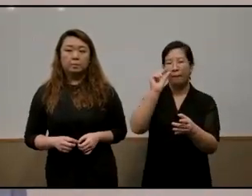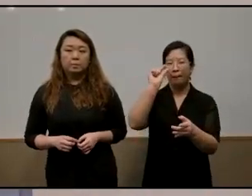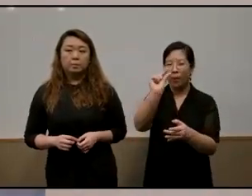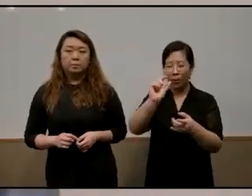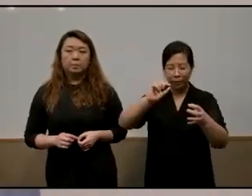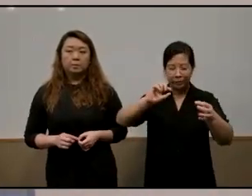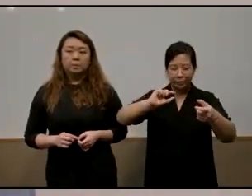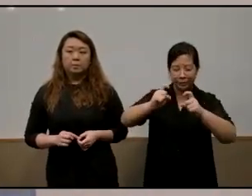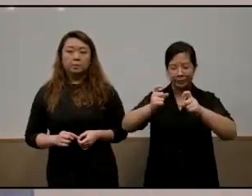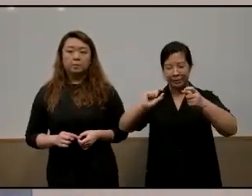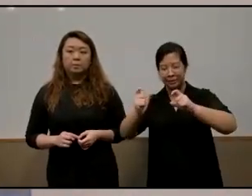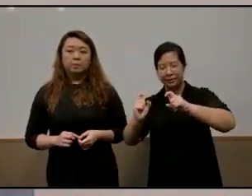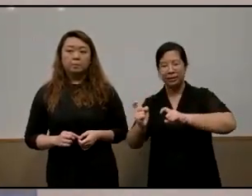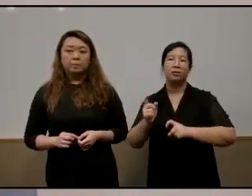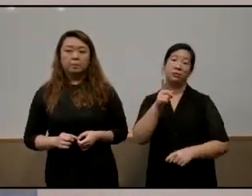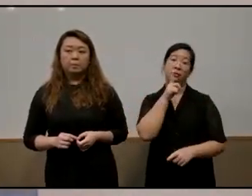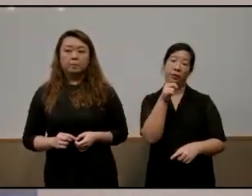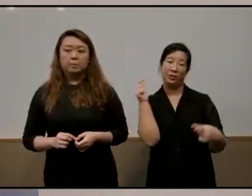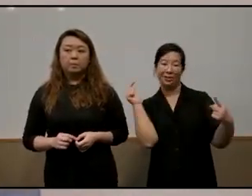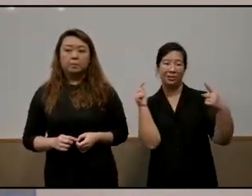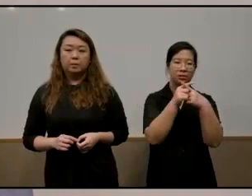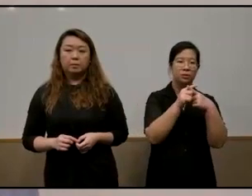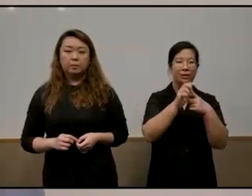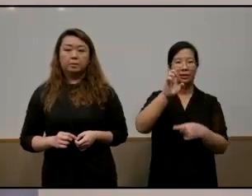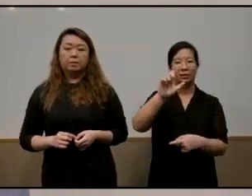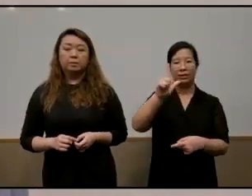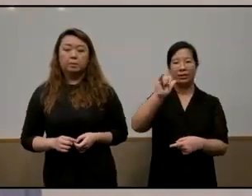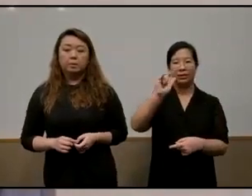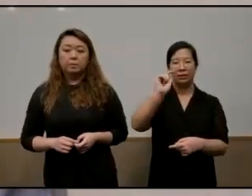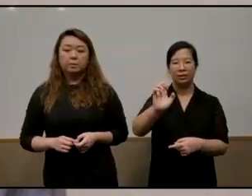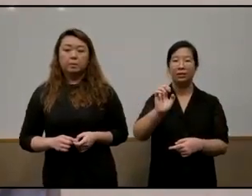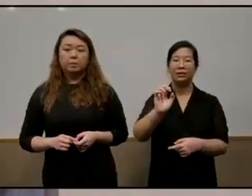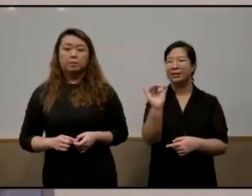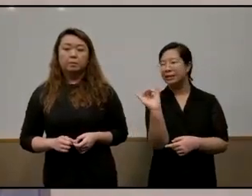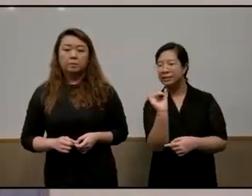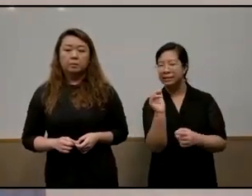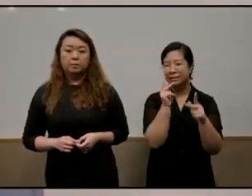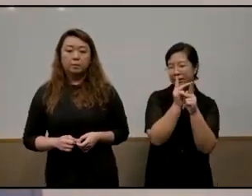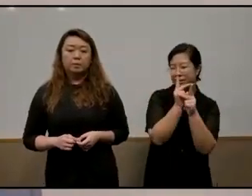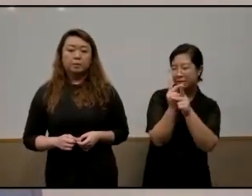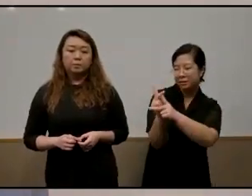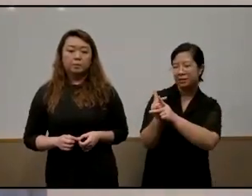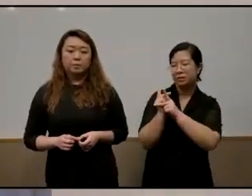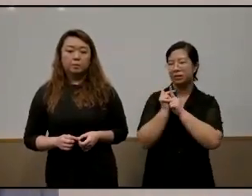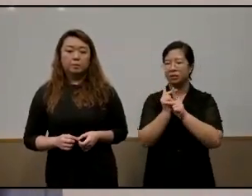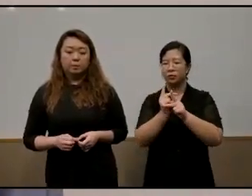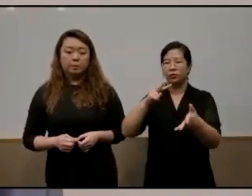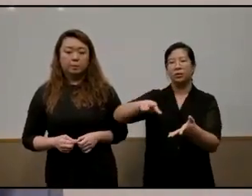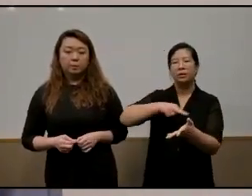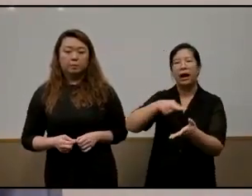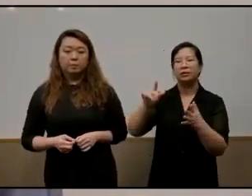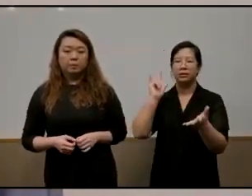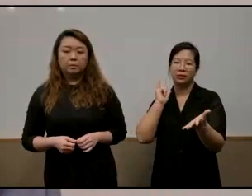actually counter manipulations against the elite it's a very delicate dance that that urban city state type